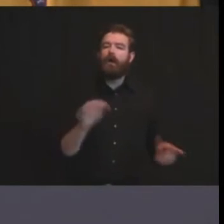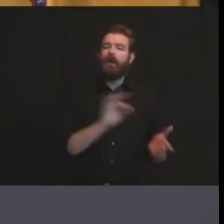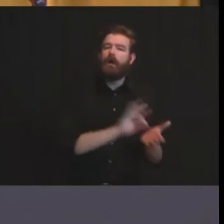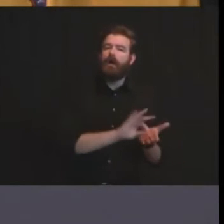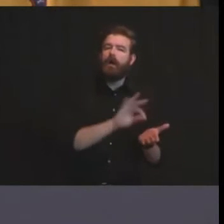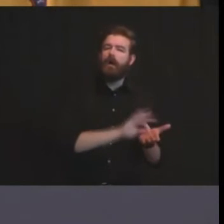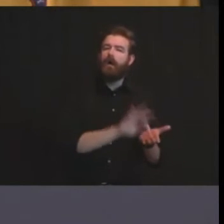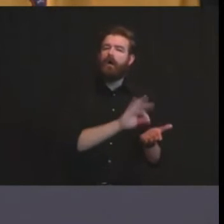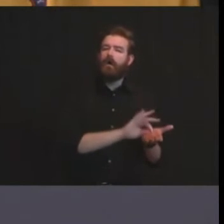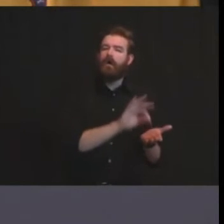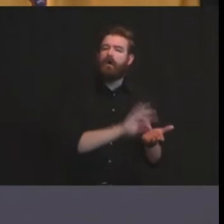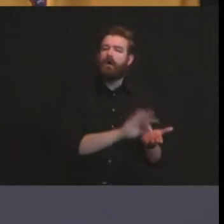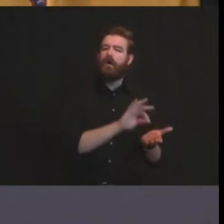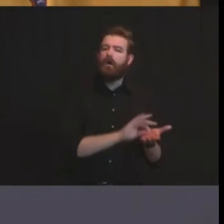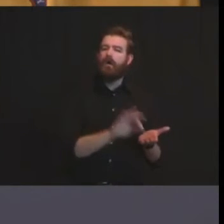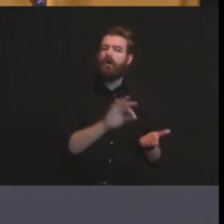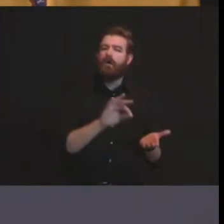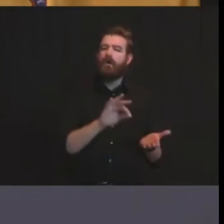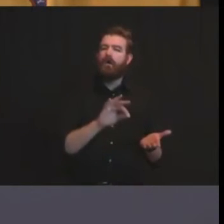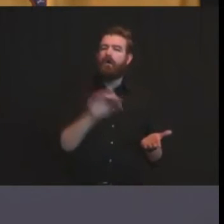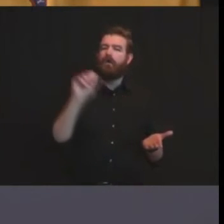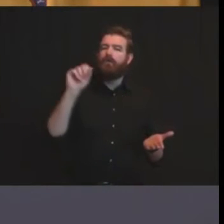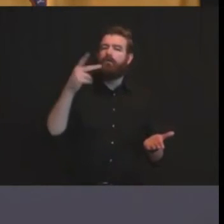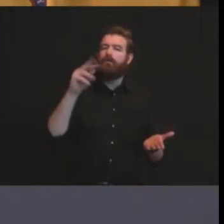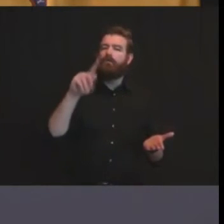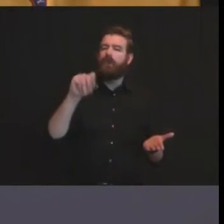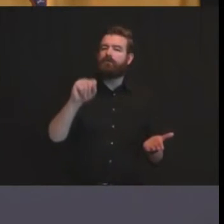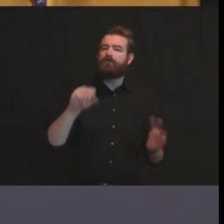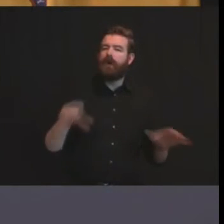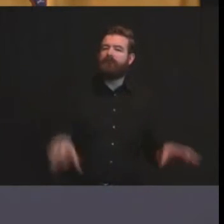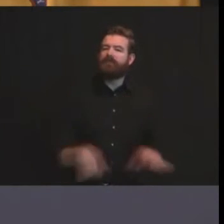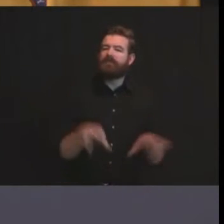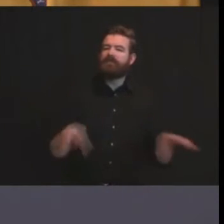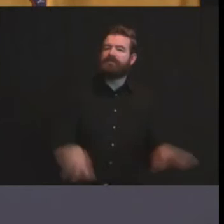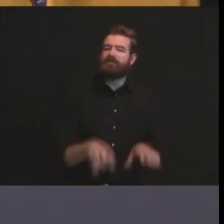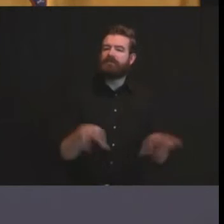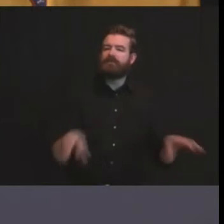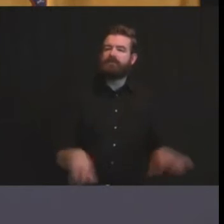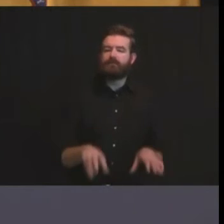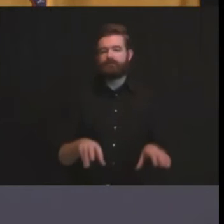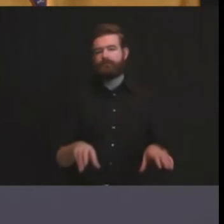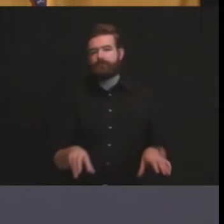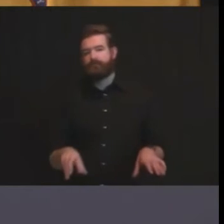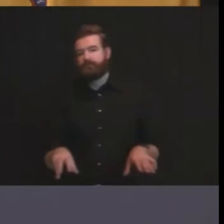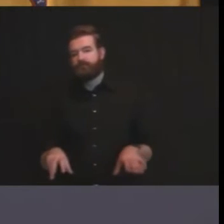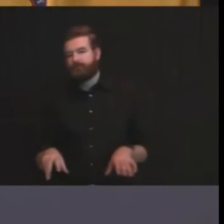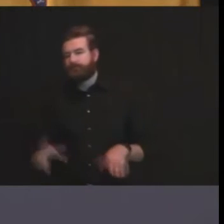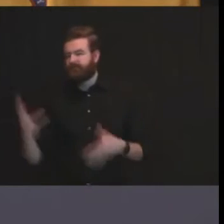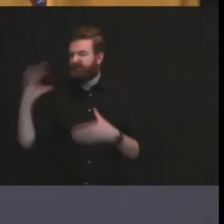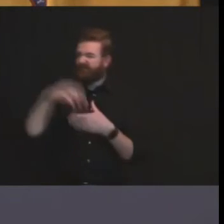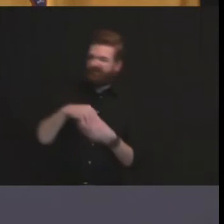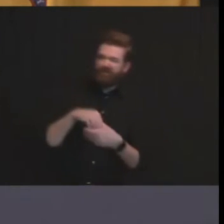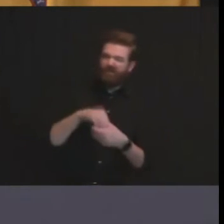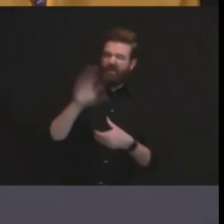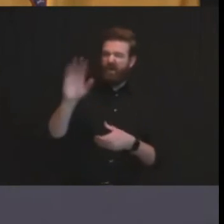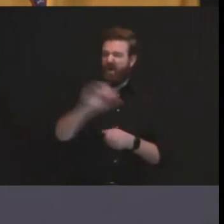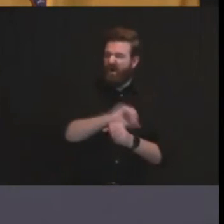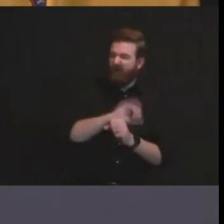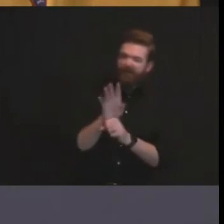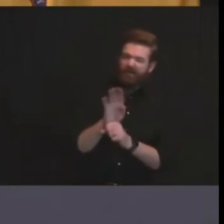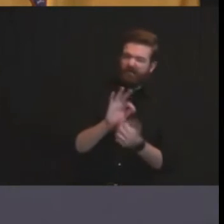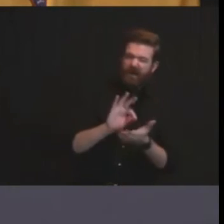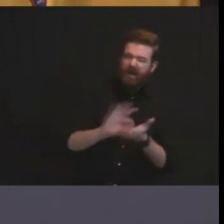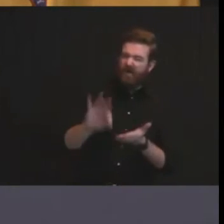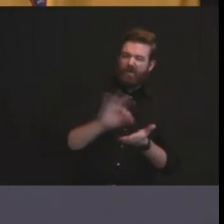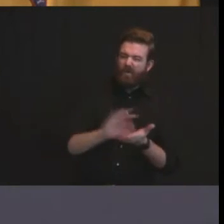contacted mondelez officials about keeping the nabisco factory in fairlawn uh here um and if so can you share any